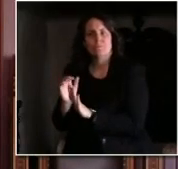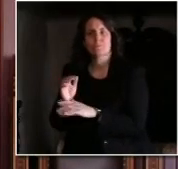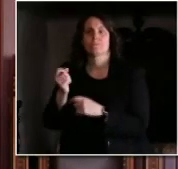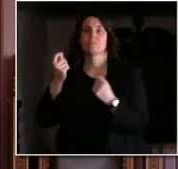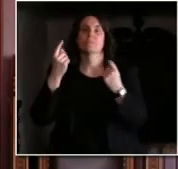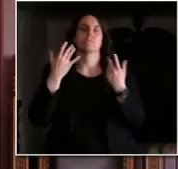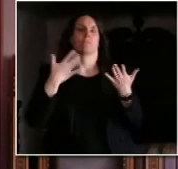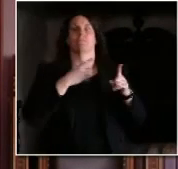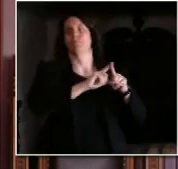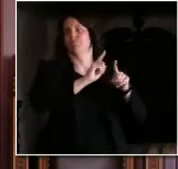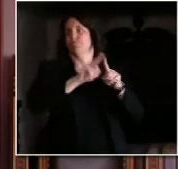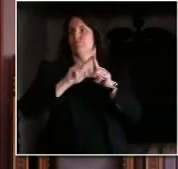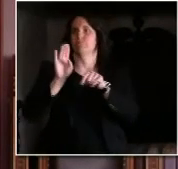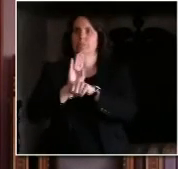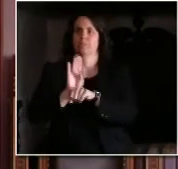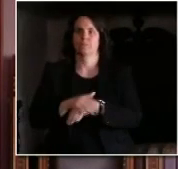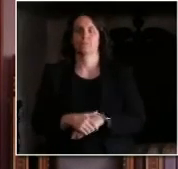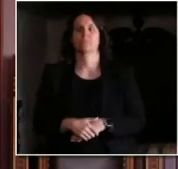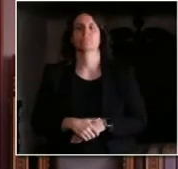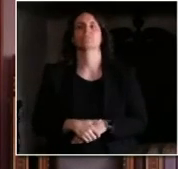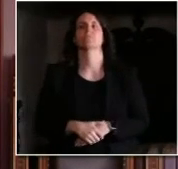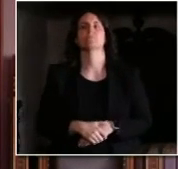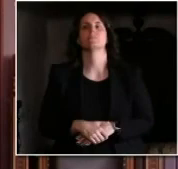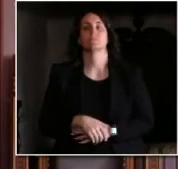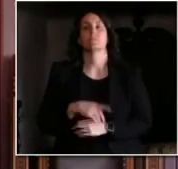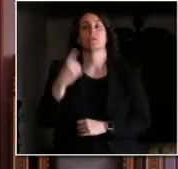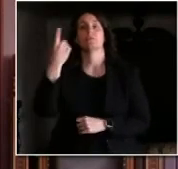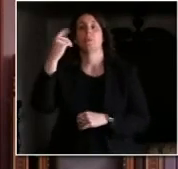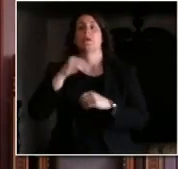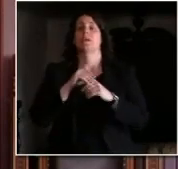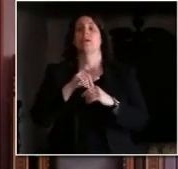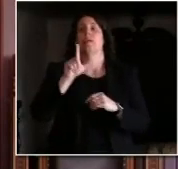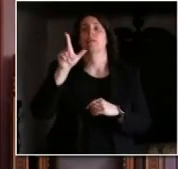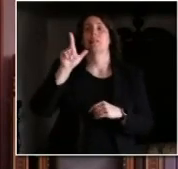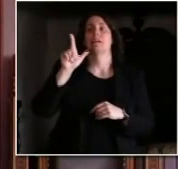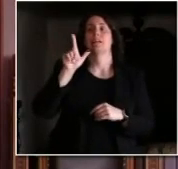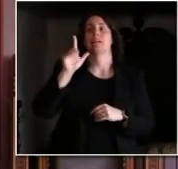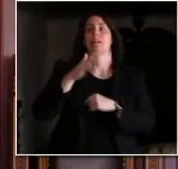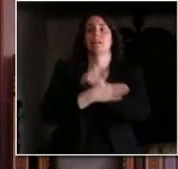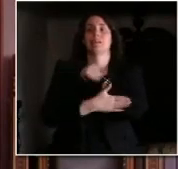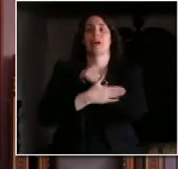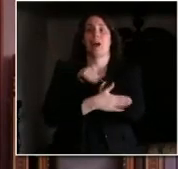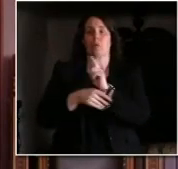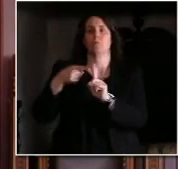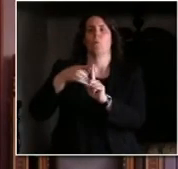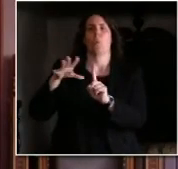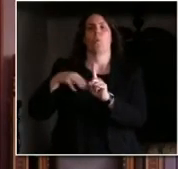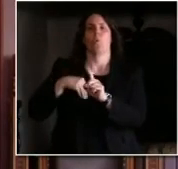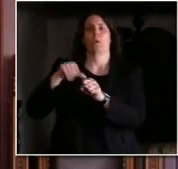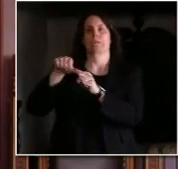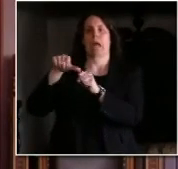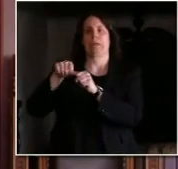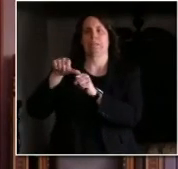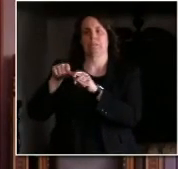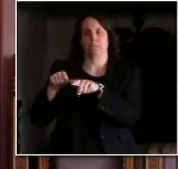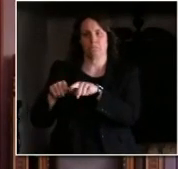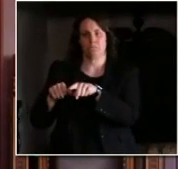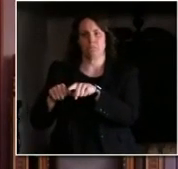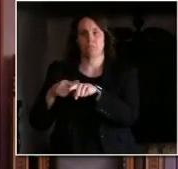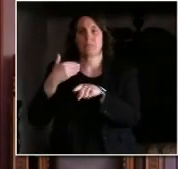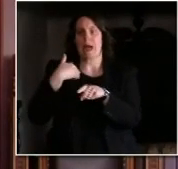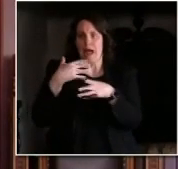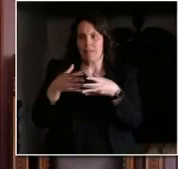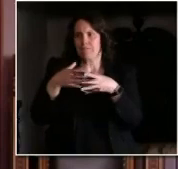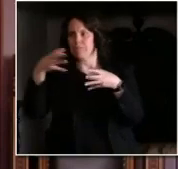you own a gas station and a restaurant that's attached to that gas station how are they going to survive without